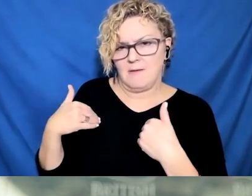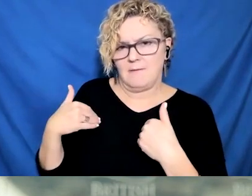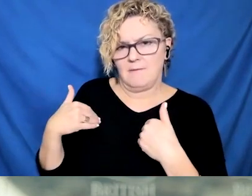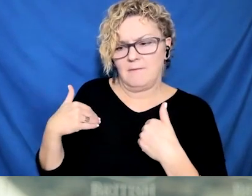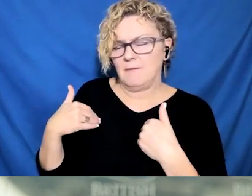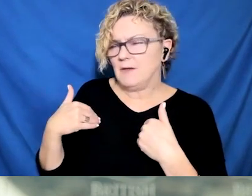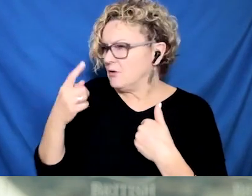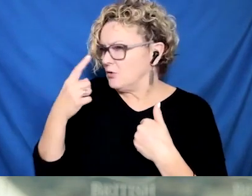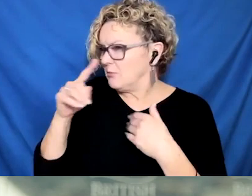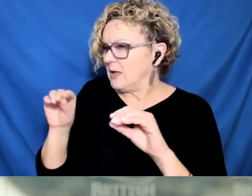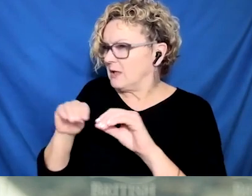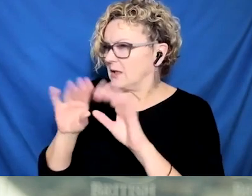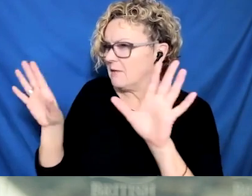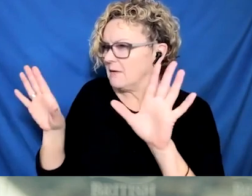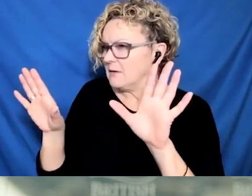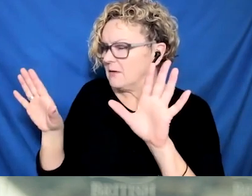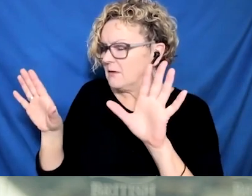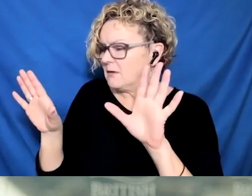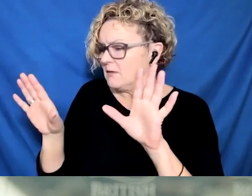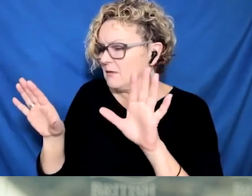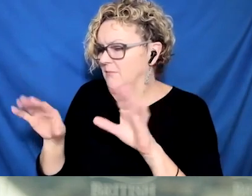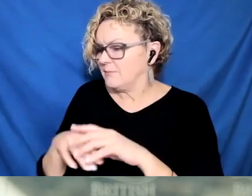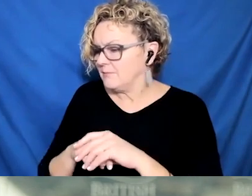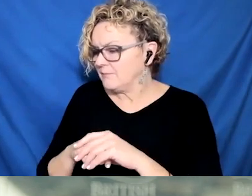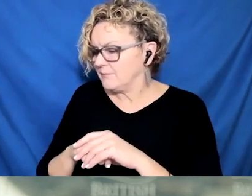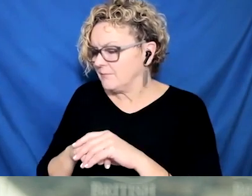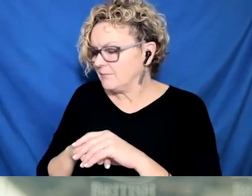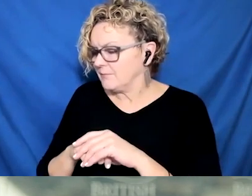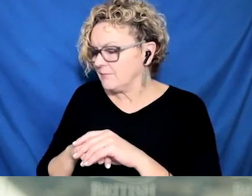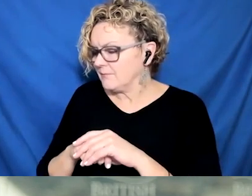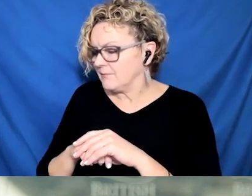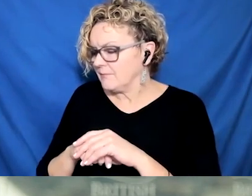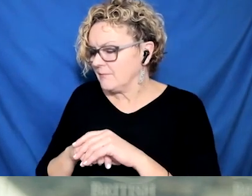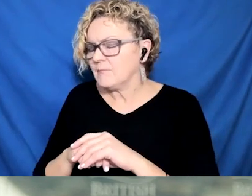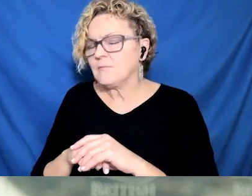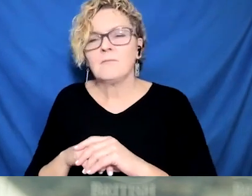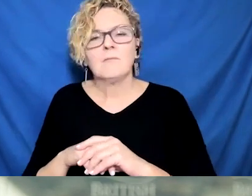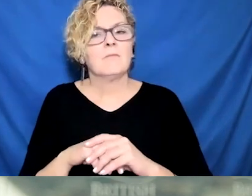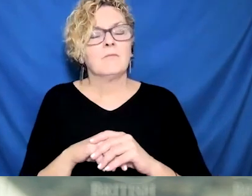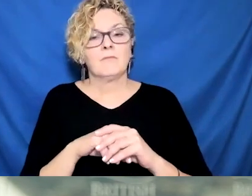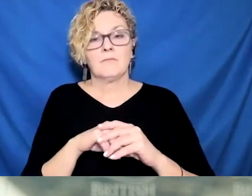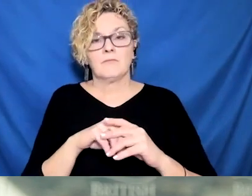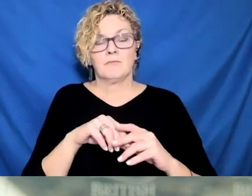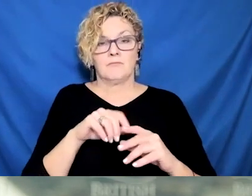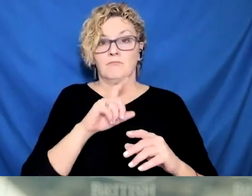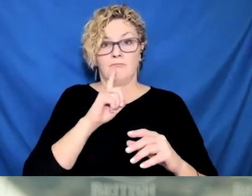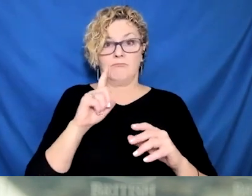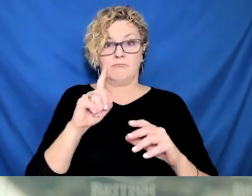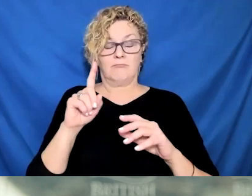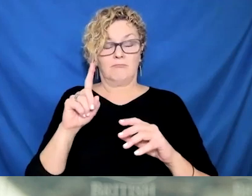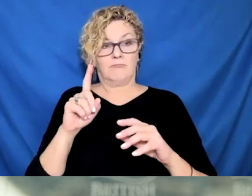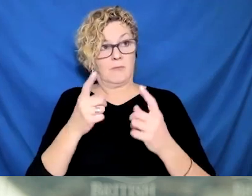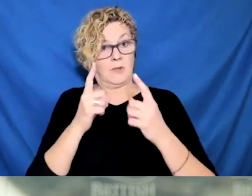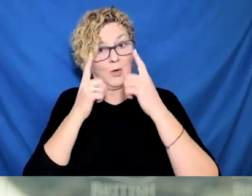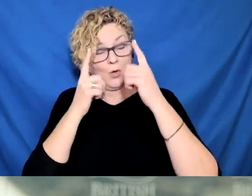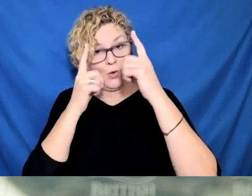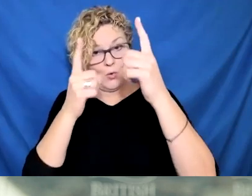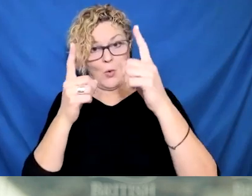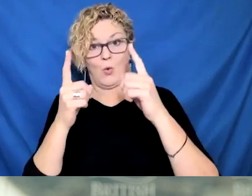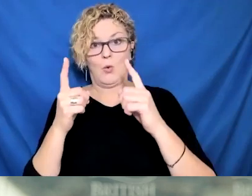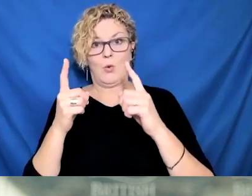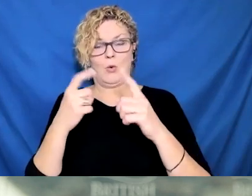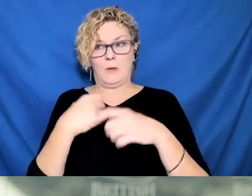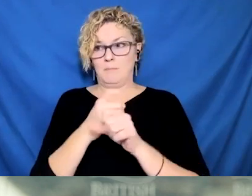Authority. And so they are managing that, led by infection control teams and doing a good job. And it's a real challenge though.